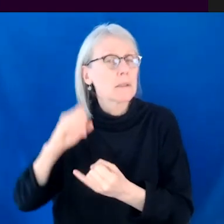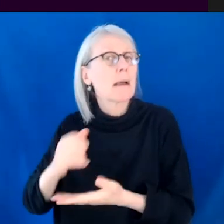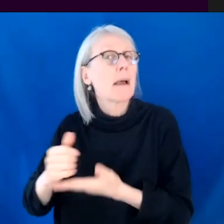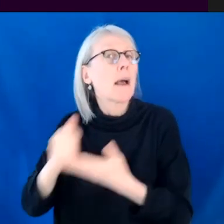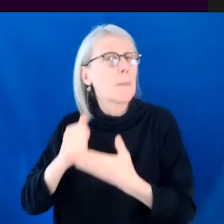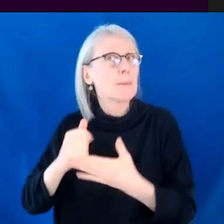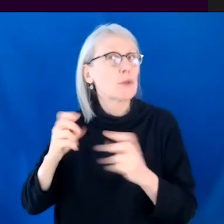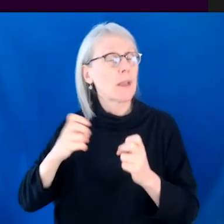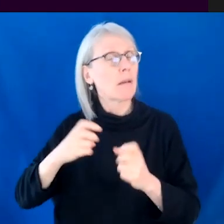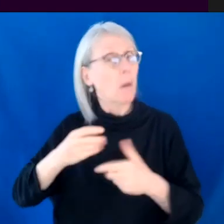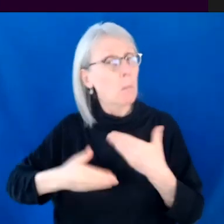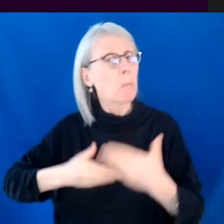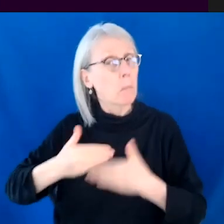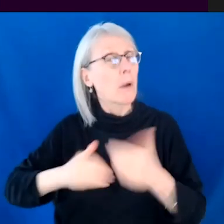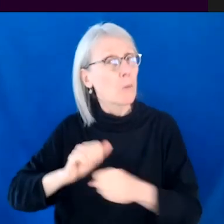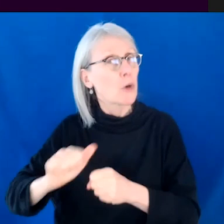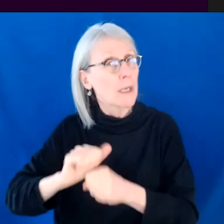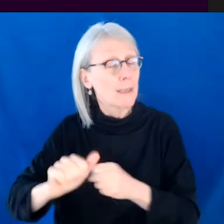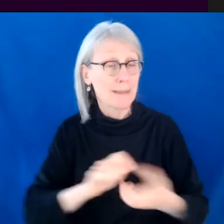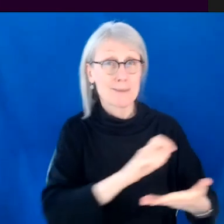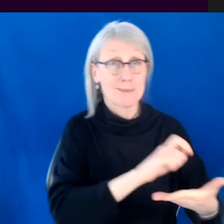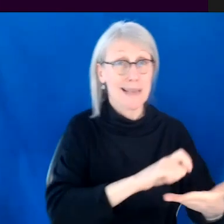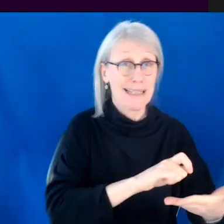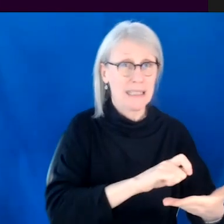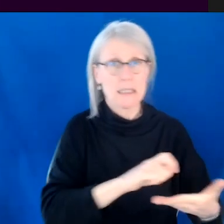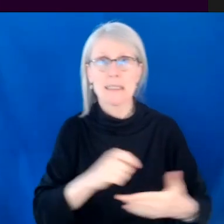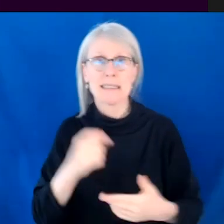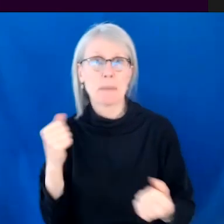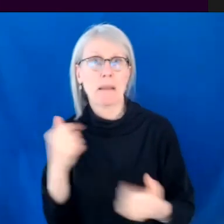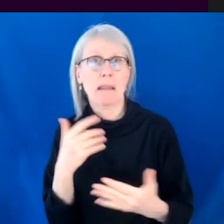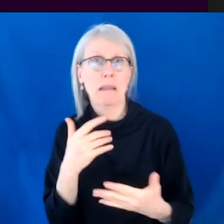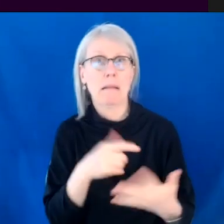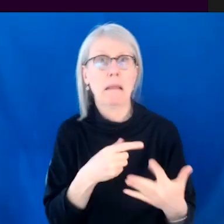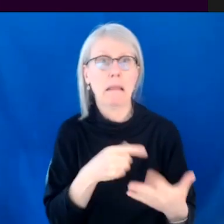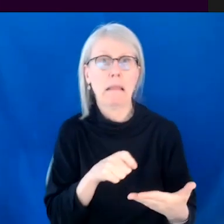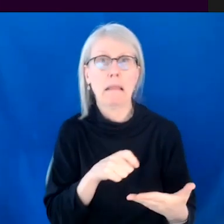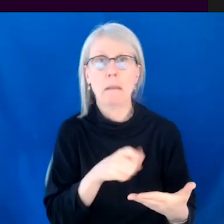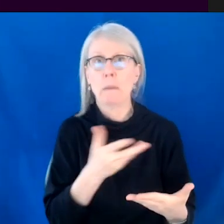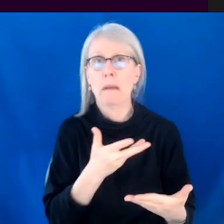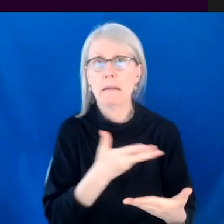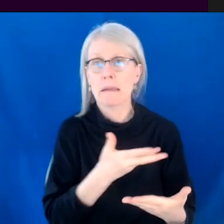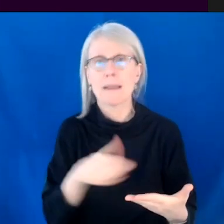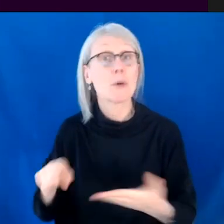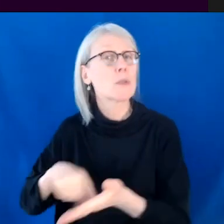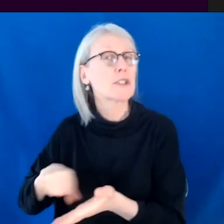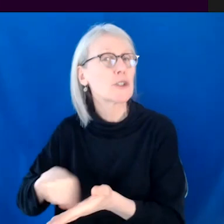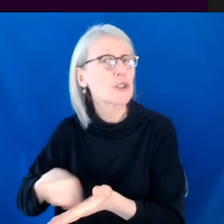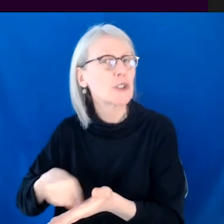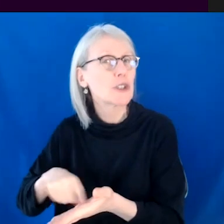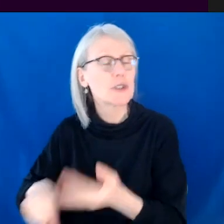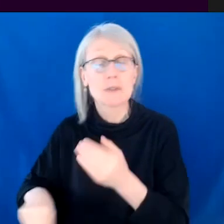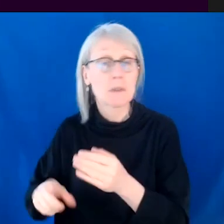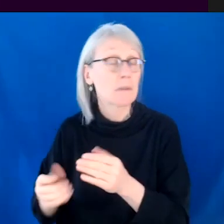doing the work, but you don't feel as afraid to start just doing some research, you know, that's usually what you do research and random